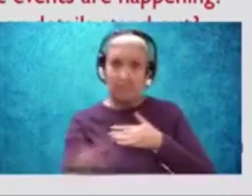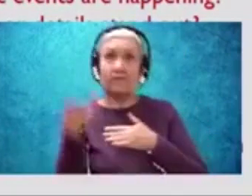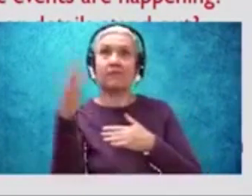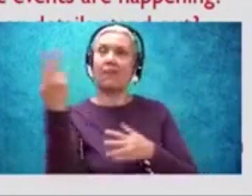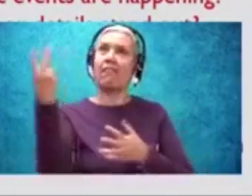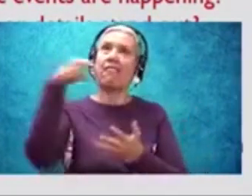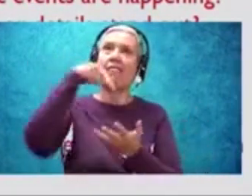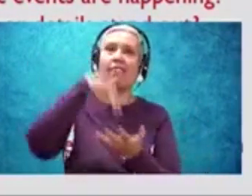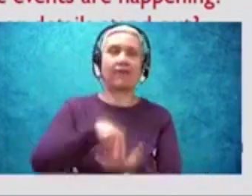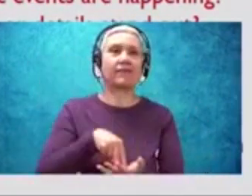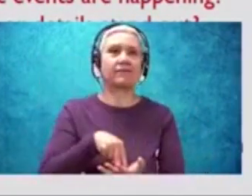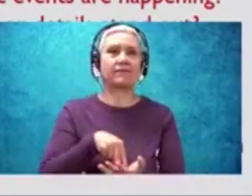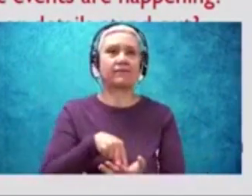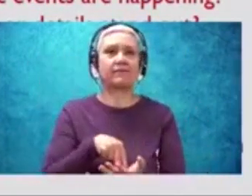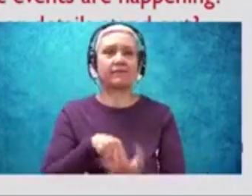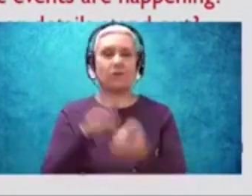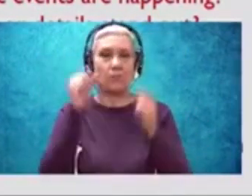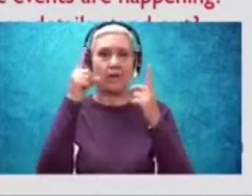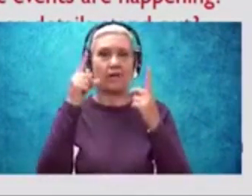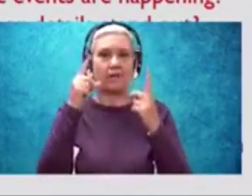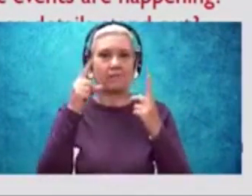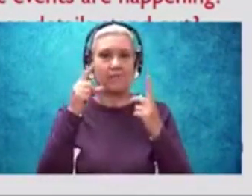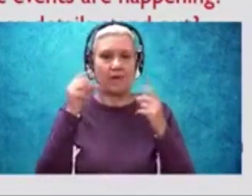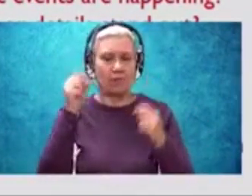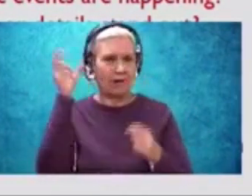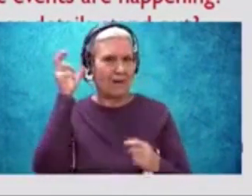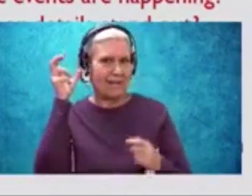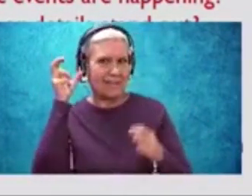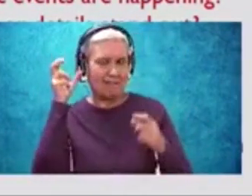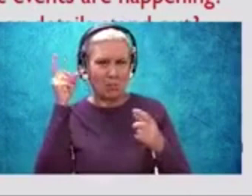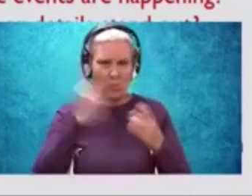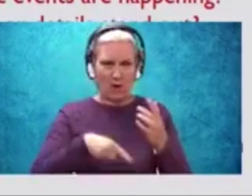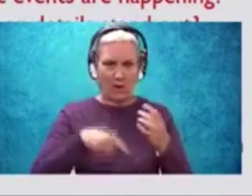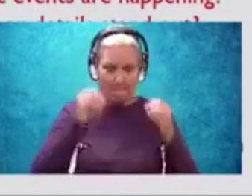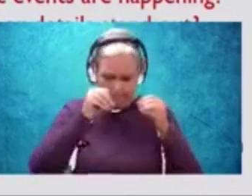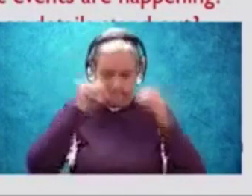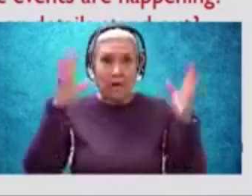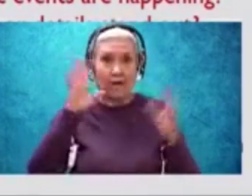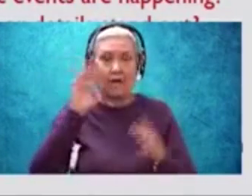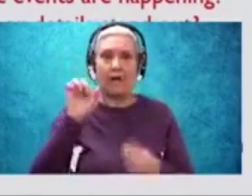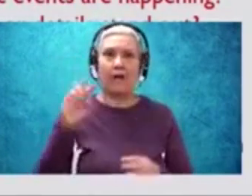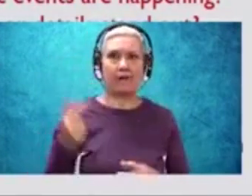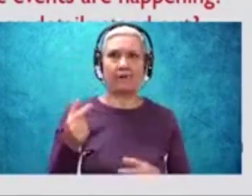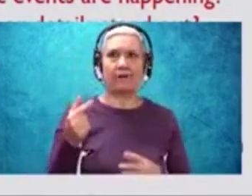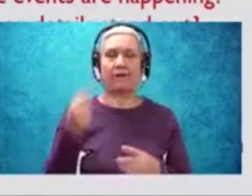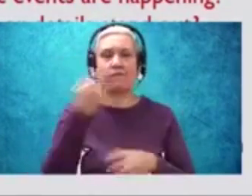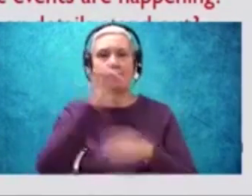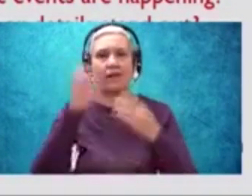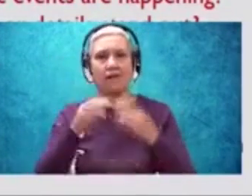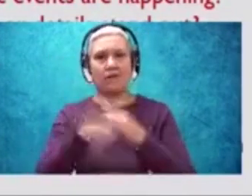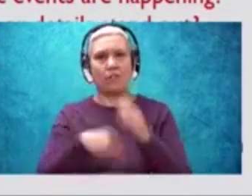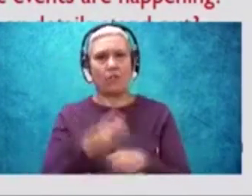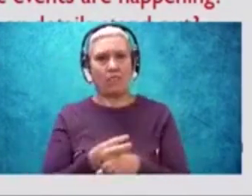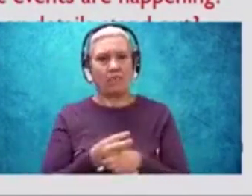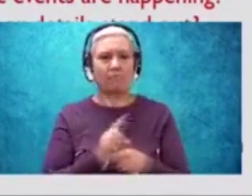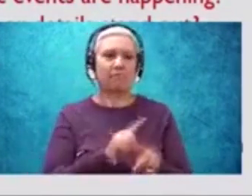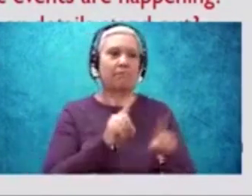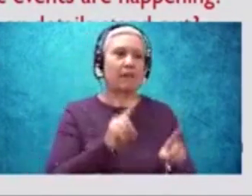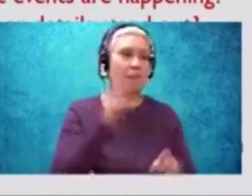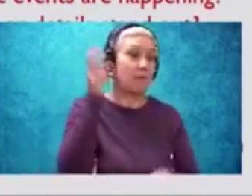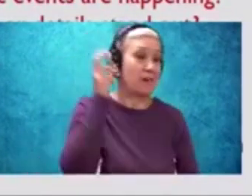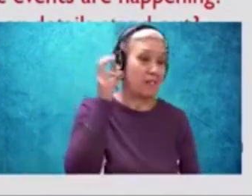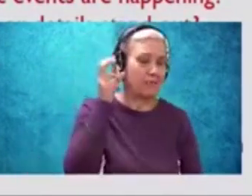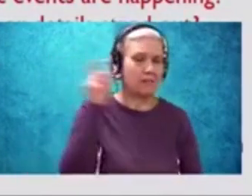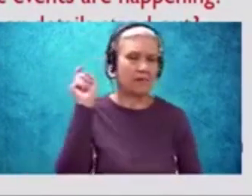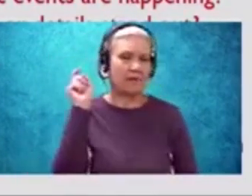as always, listening for the bang at the end of the world. Maybe then, when we heard only the tiny tapping, and saw them dark